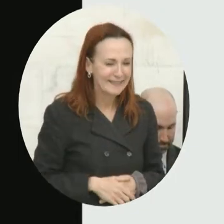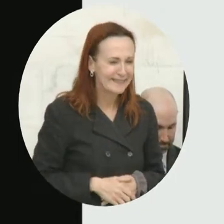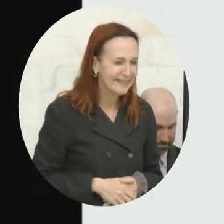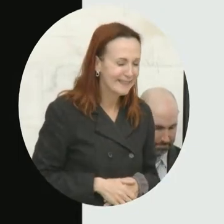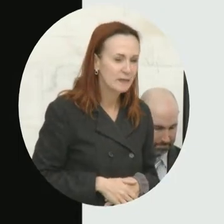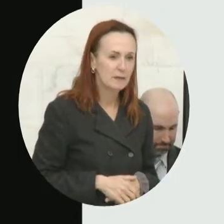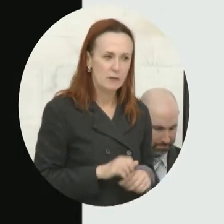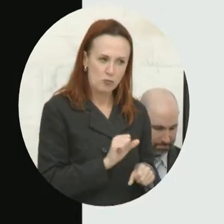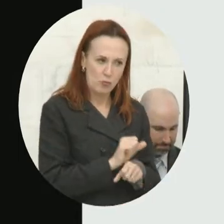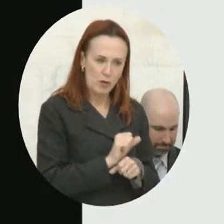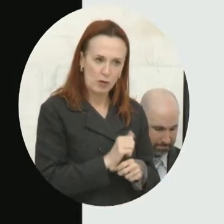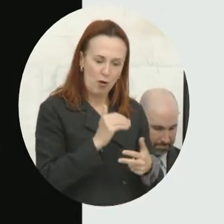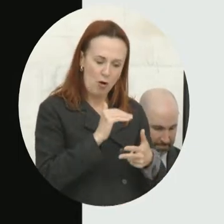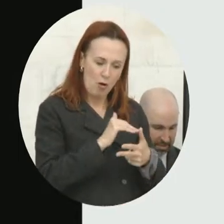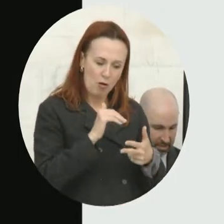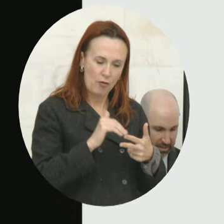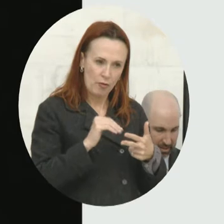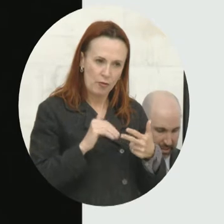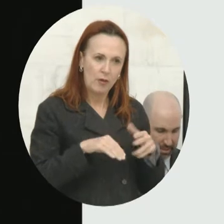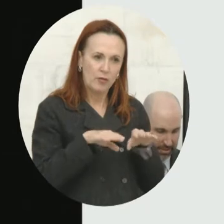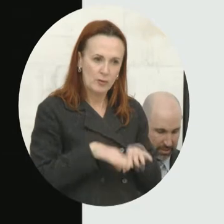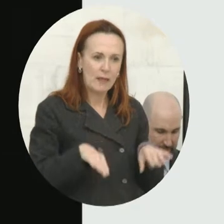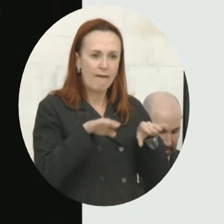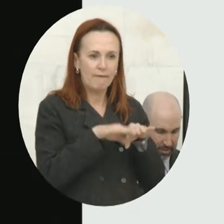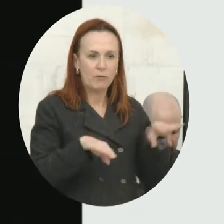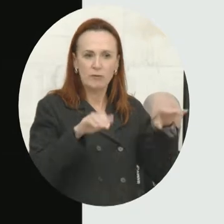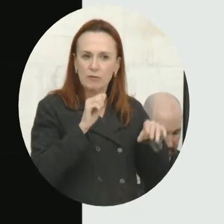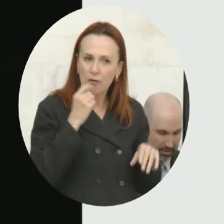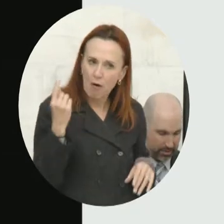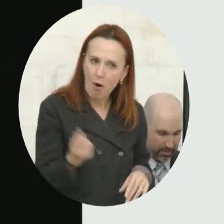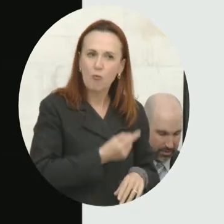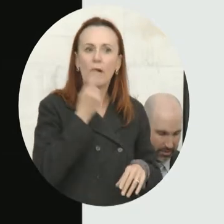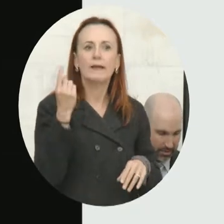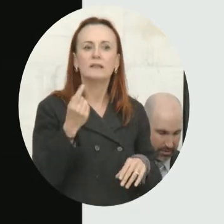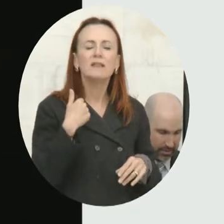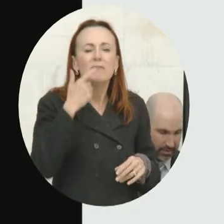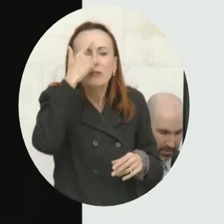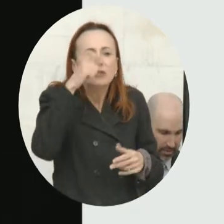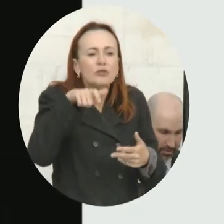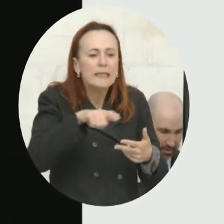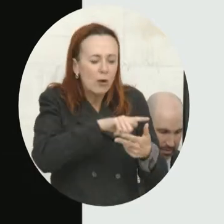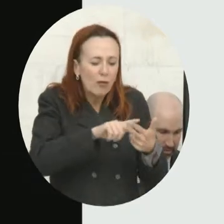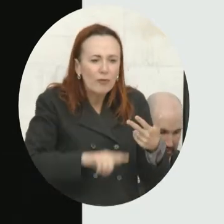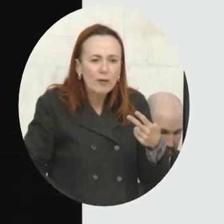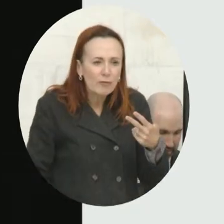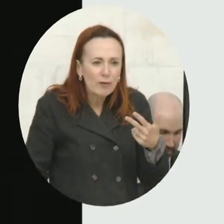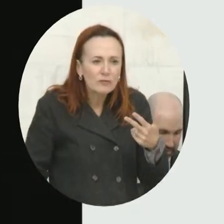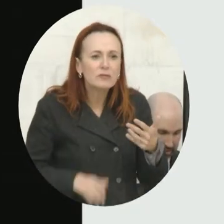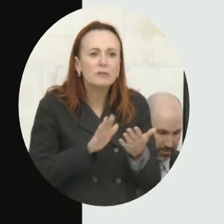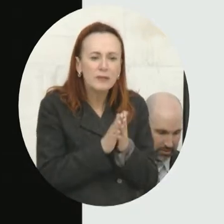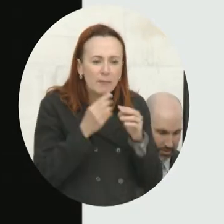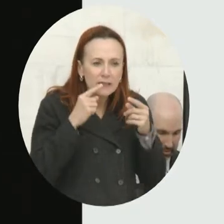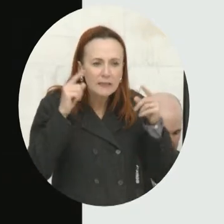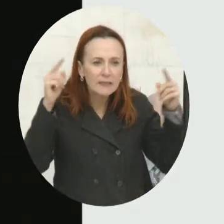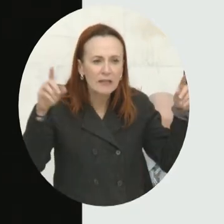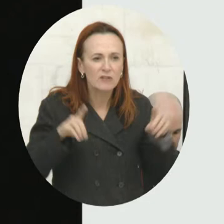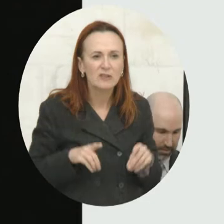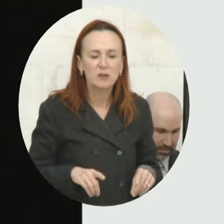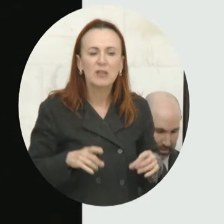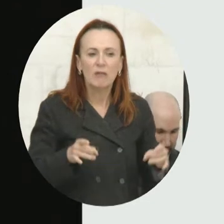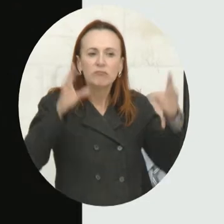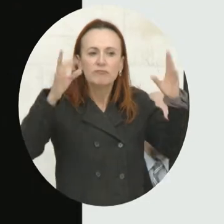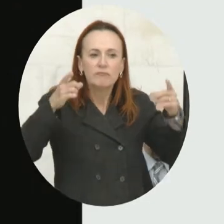at all three of those levels at all times, because you need all three of those levels in order to succeed during times of stress. We also focus on